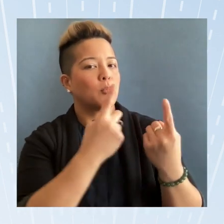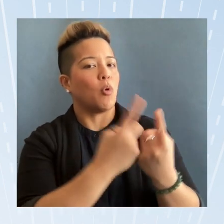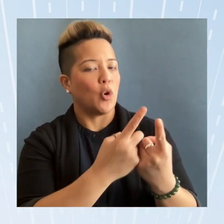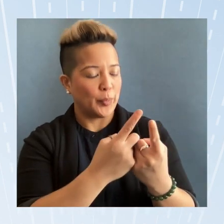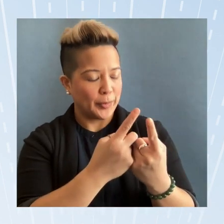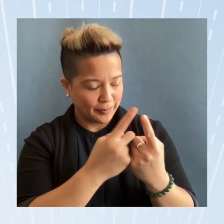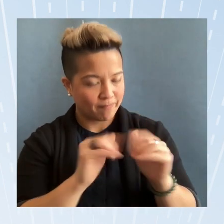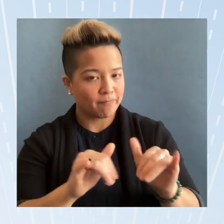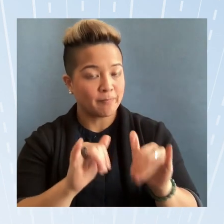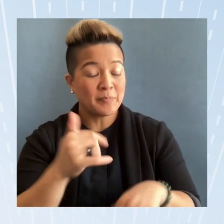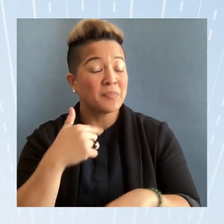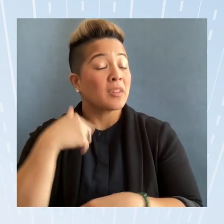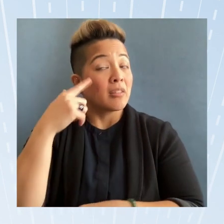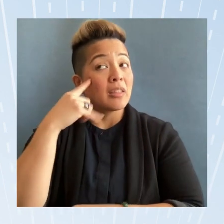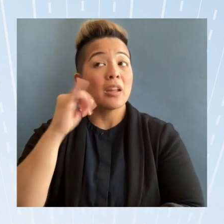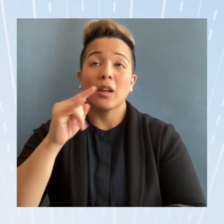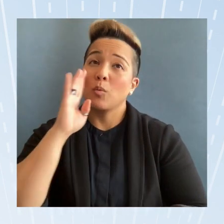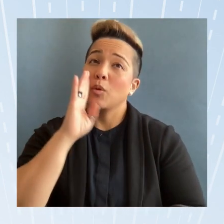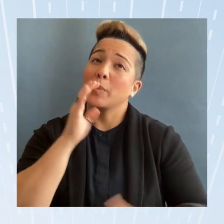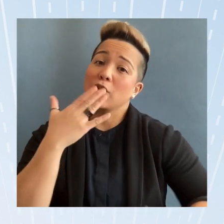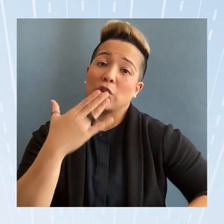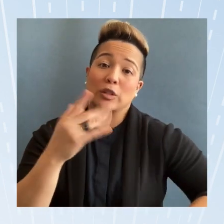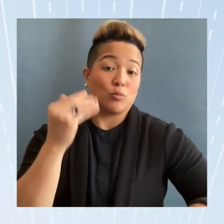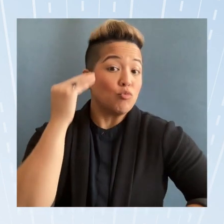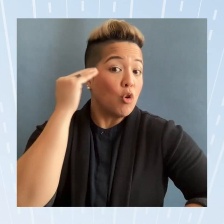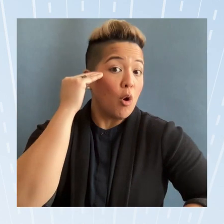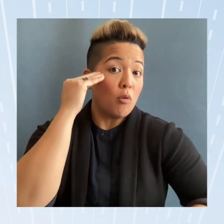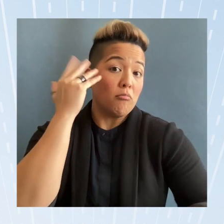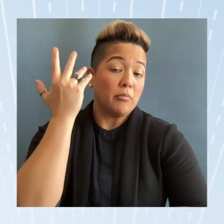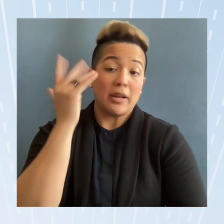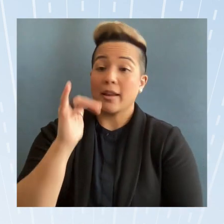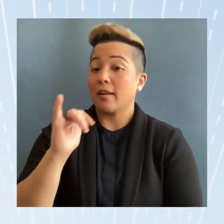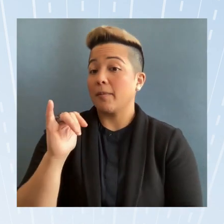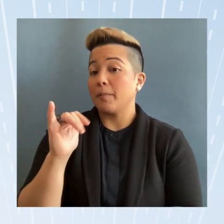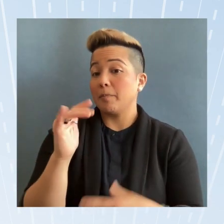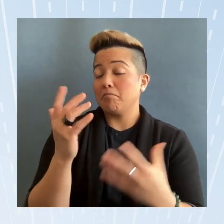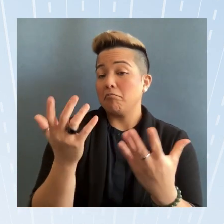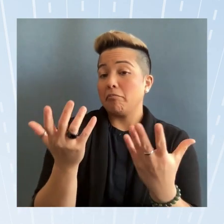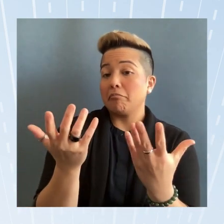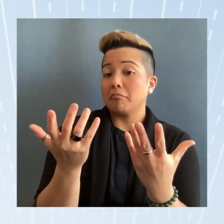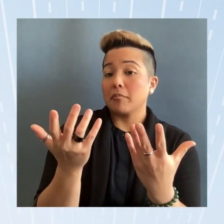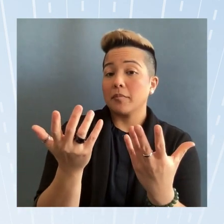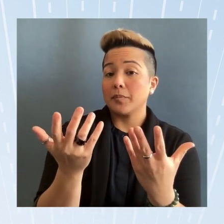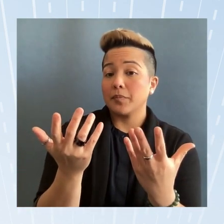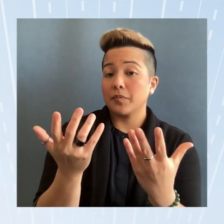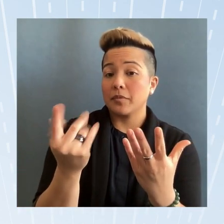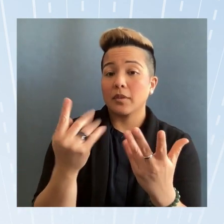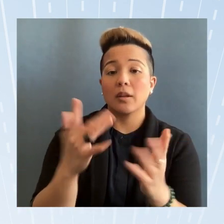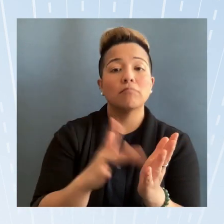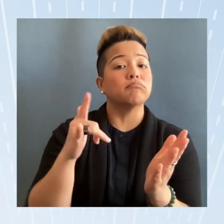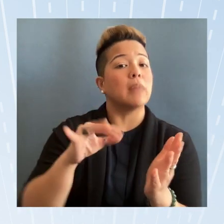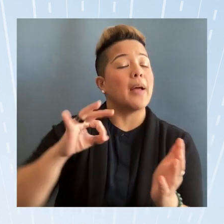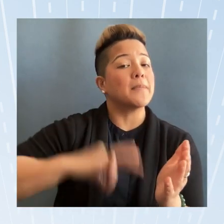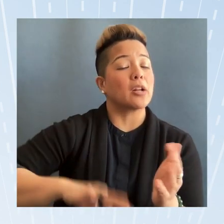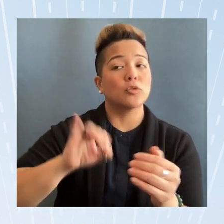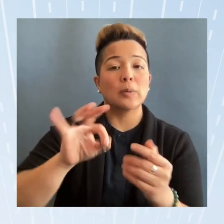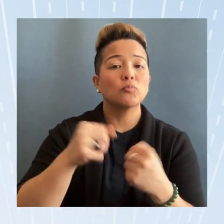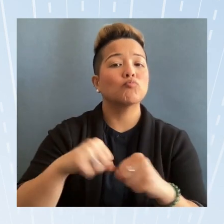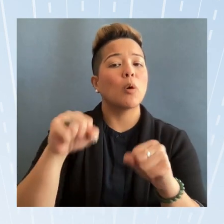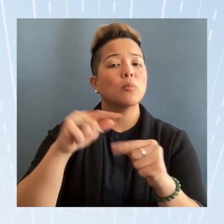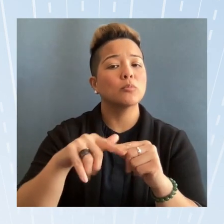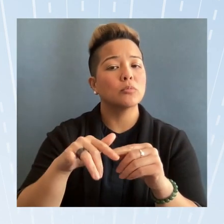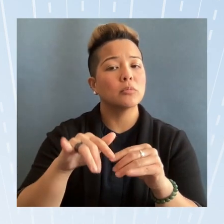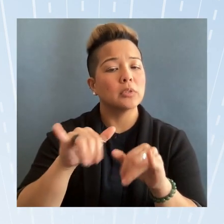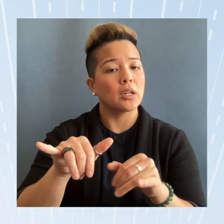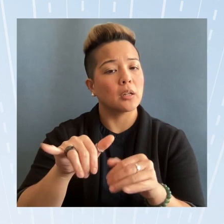think it would be good to know it you know the advantages of trying to stay with